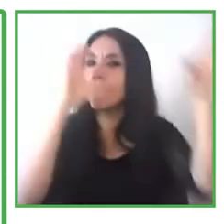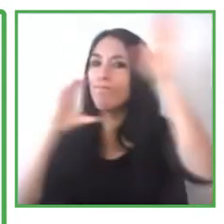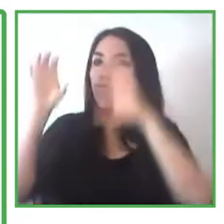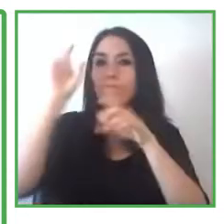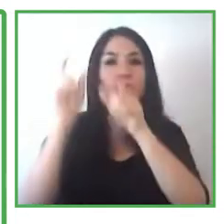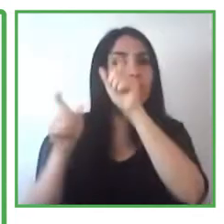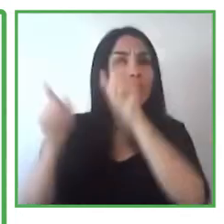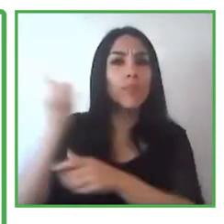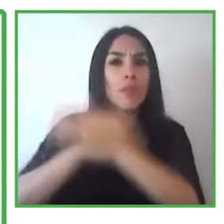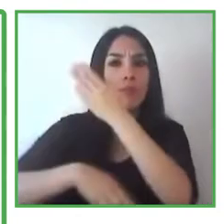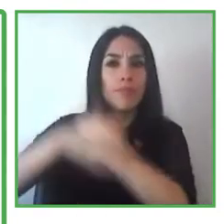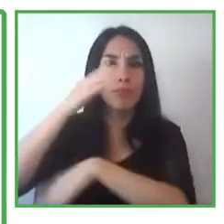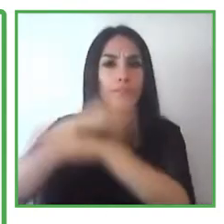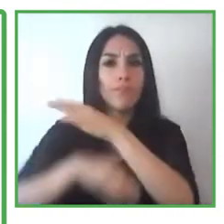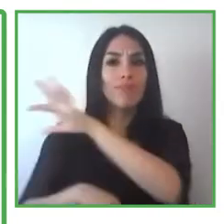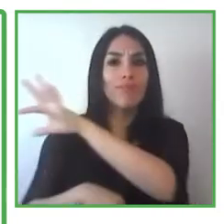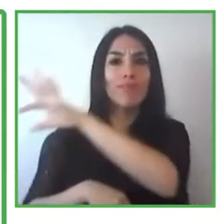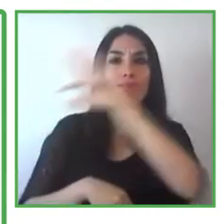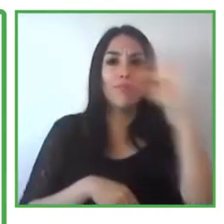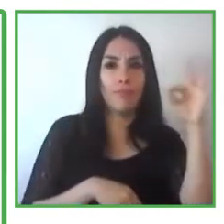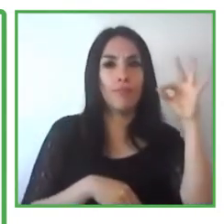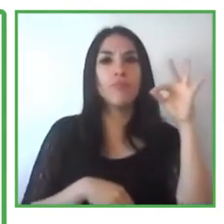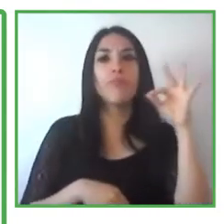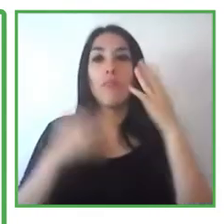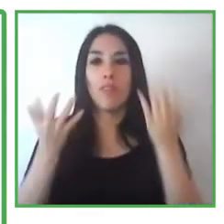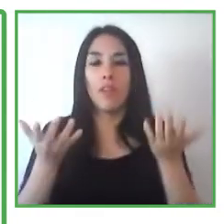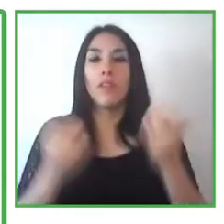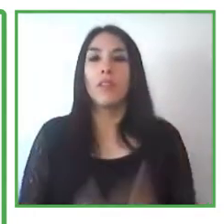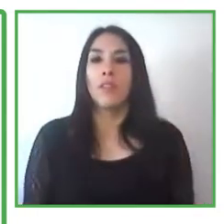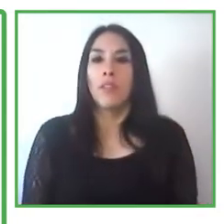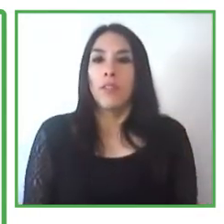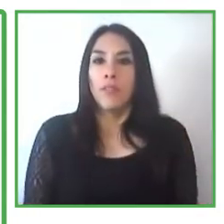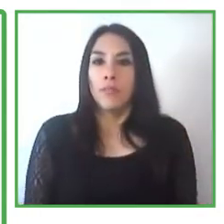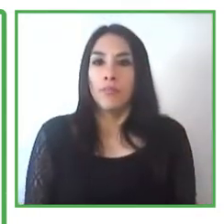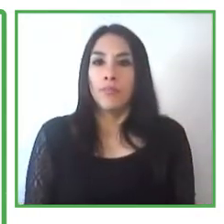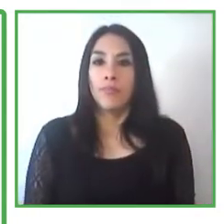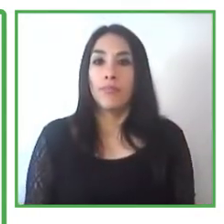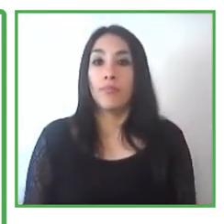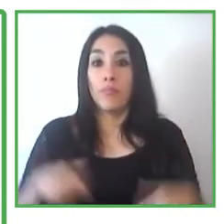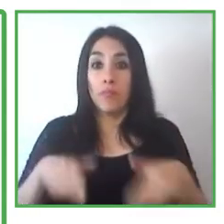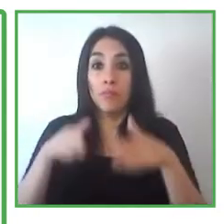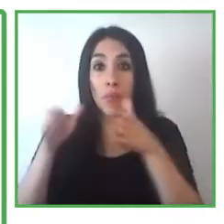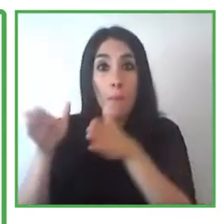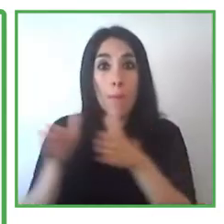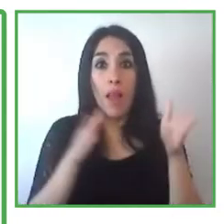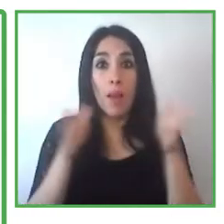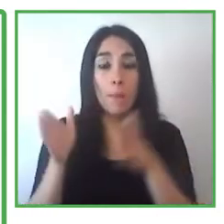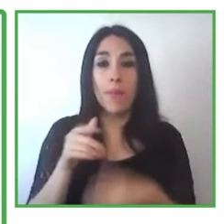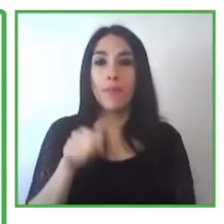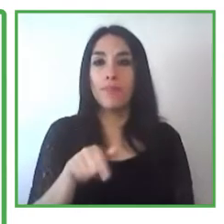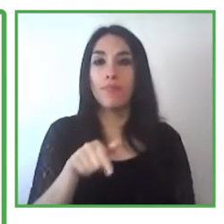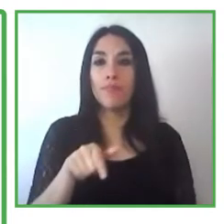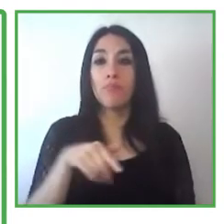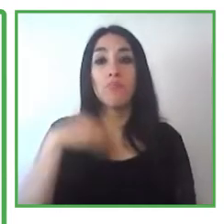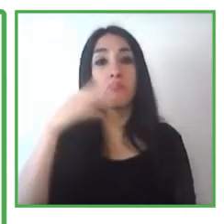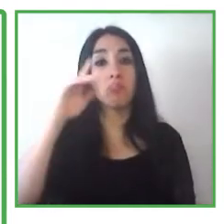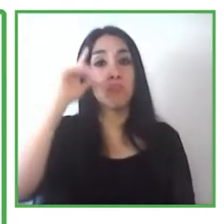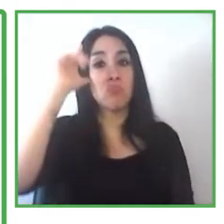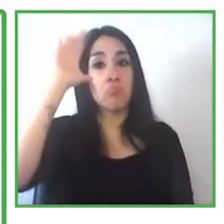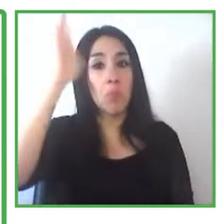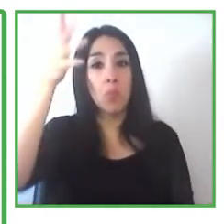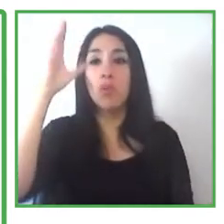Once that step has been completed, we sit down again with the technical team